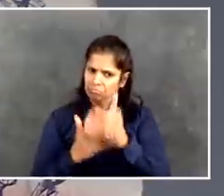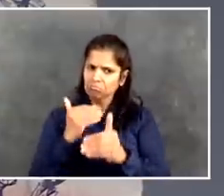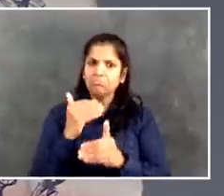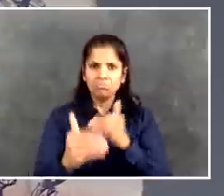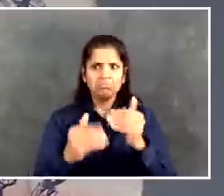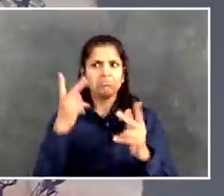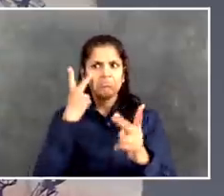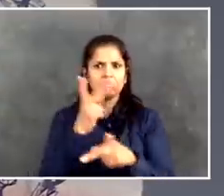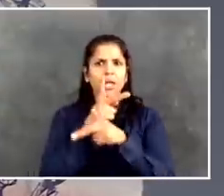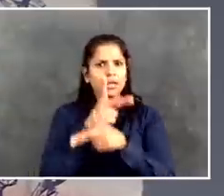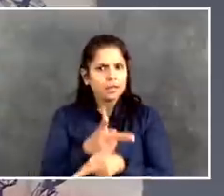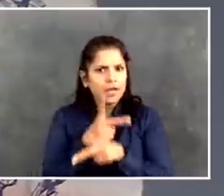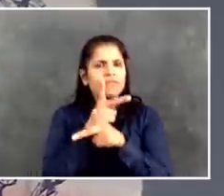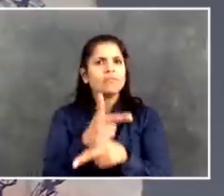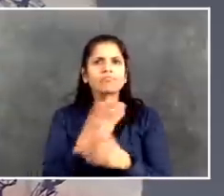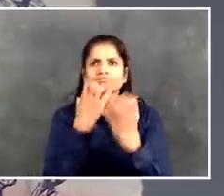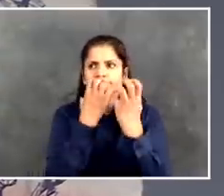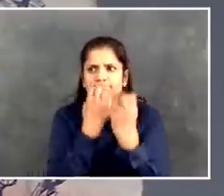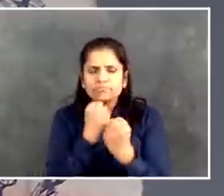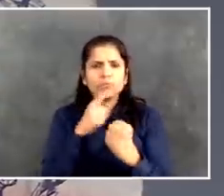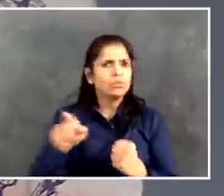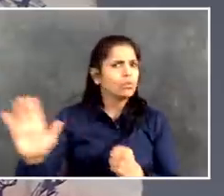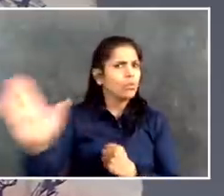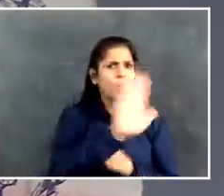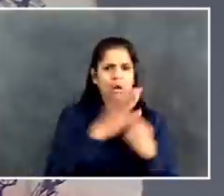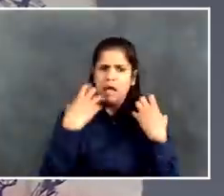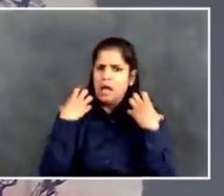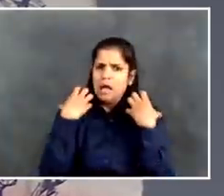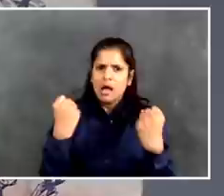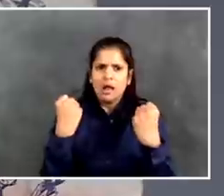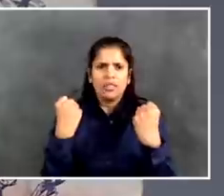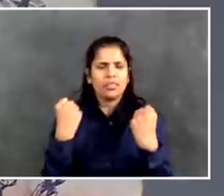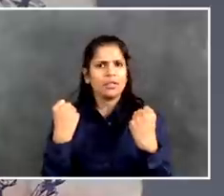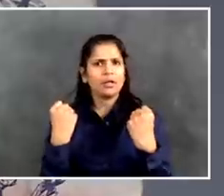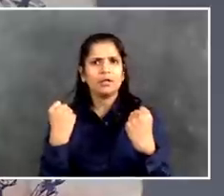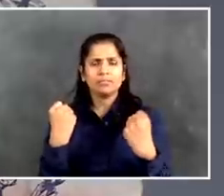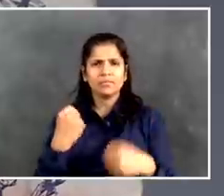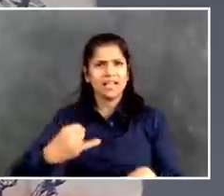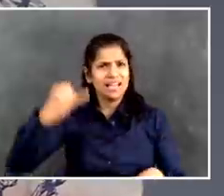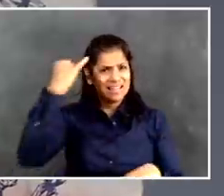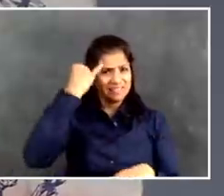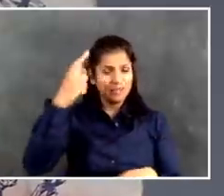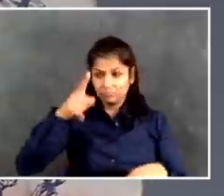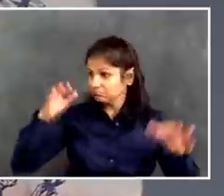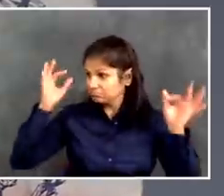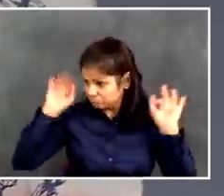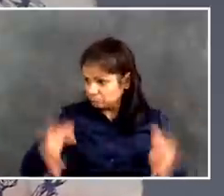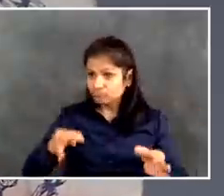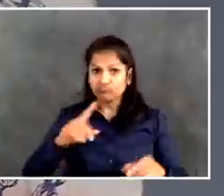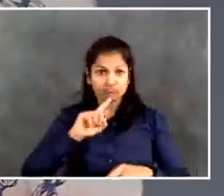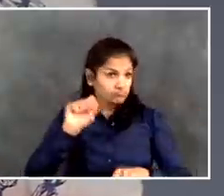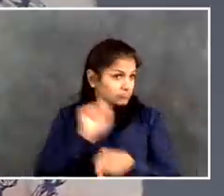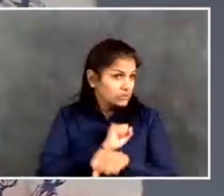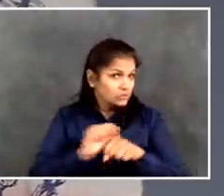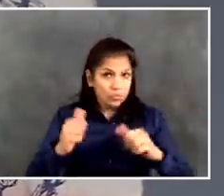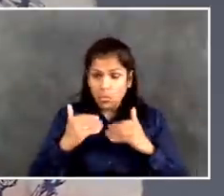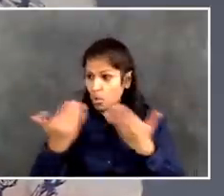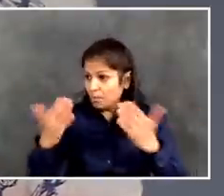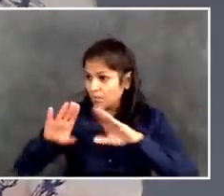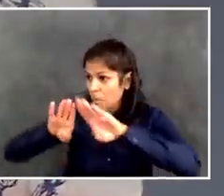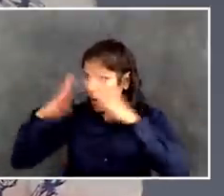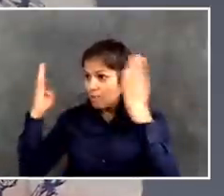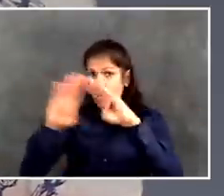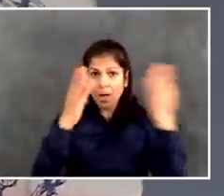comes that we start to reopen, we're really sure it's the right moment. We're really sure we're ready to do it and that we can do it right and sustain it